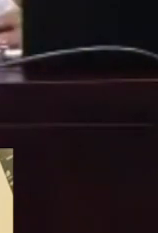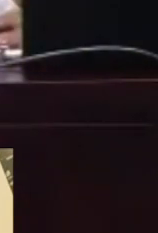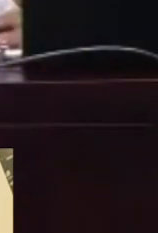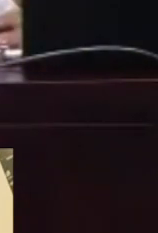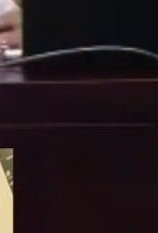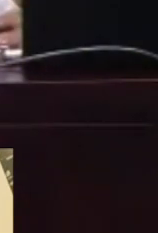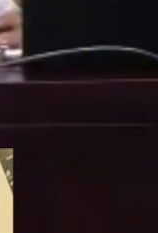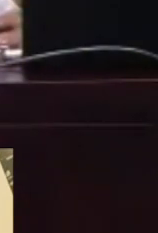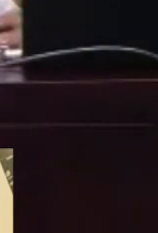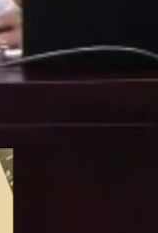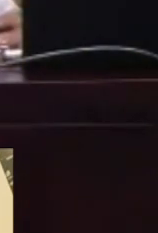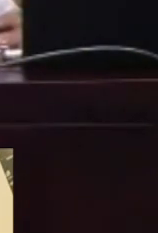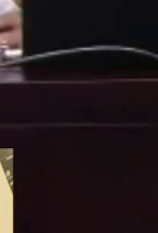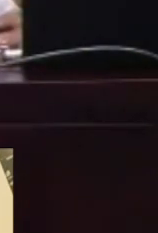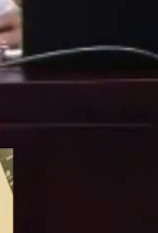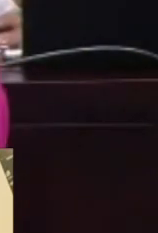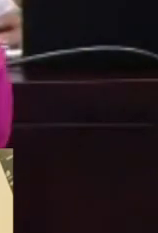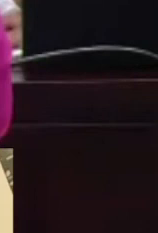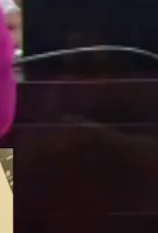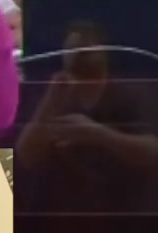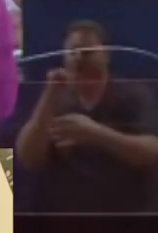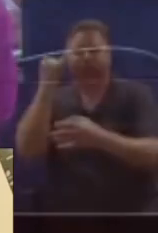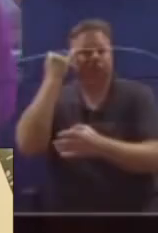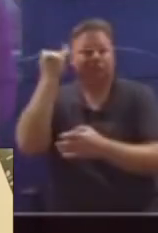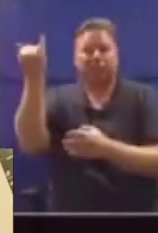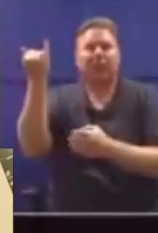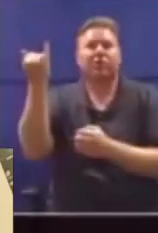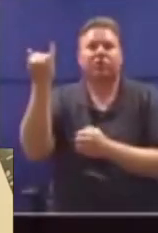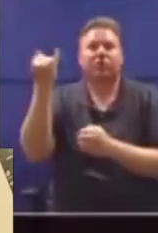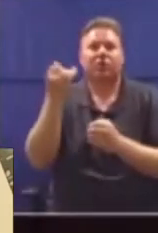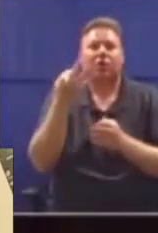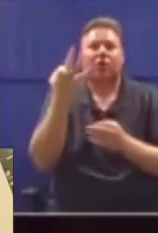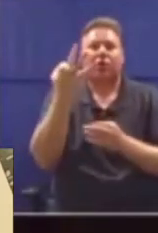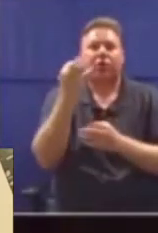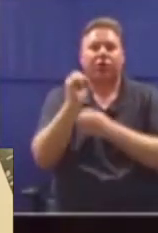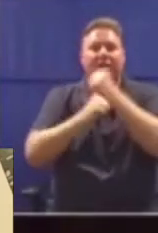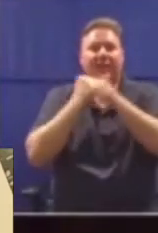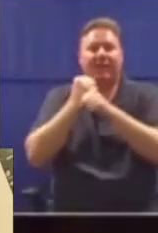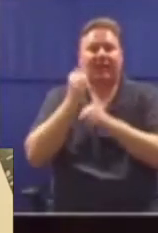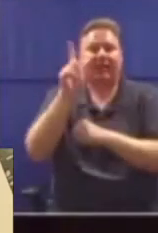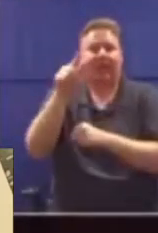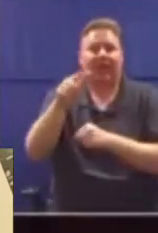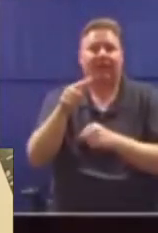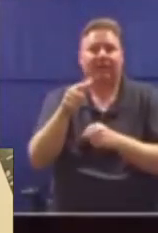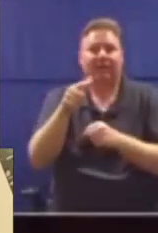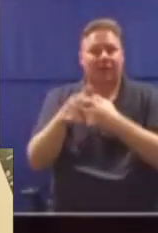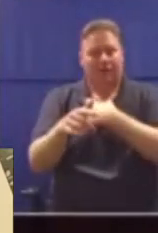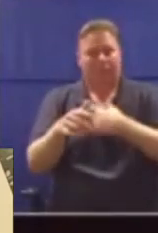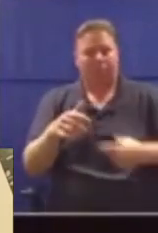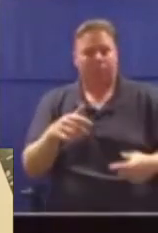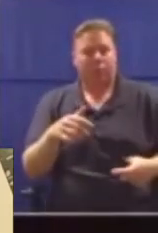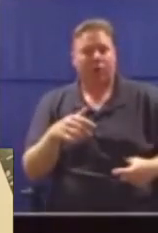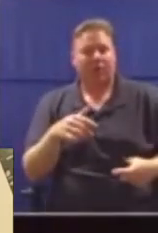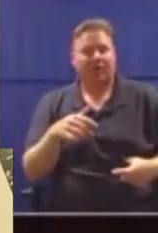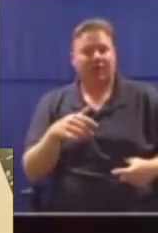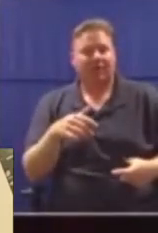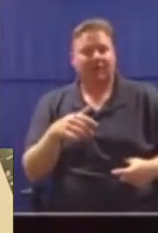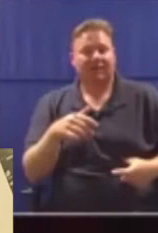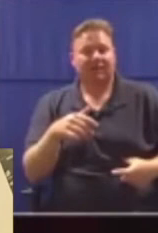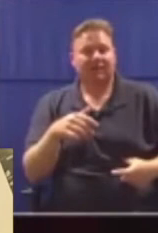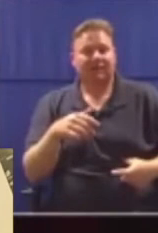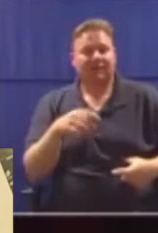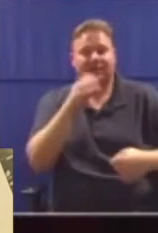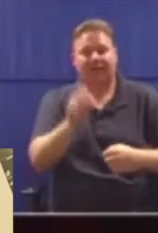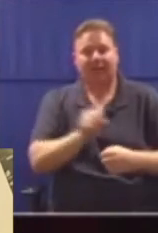definitely did not imagine that three decades later, the president of a democratic South African government